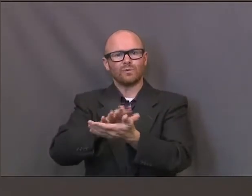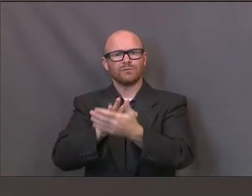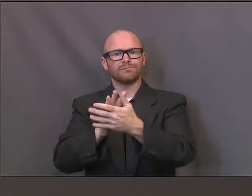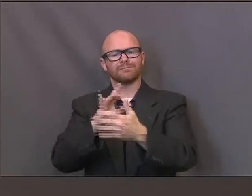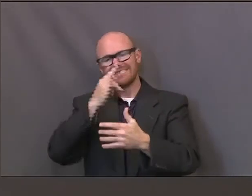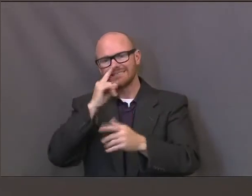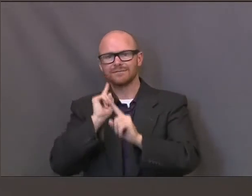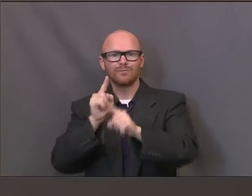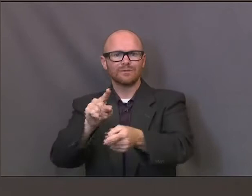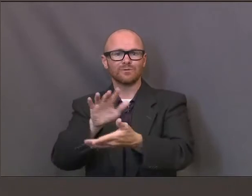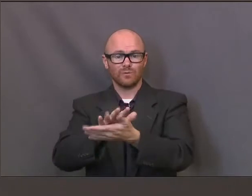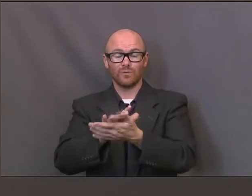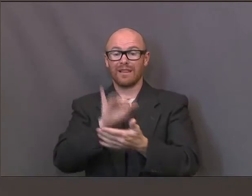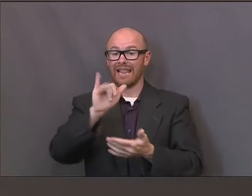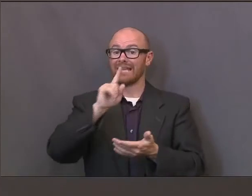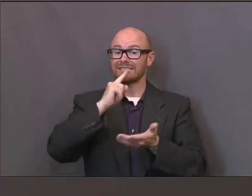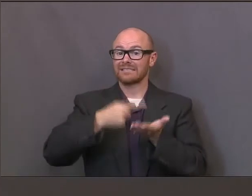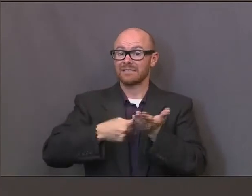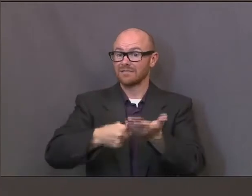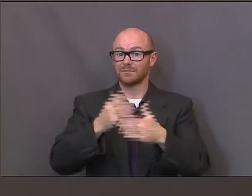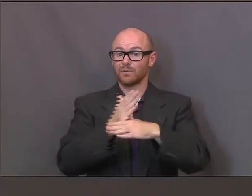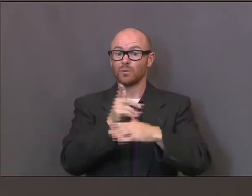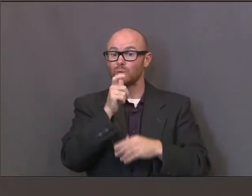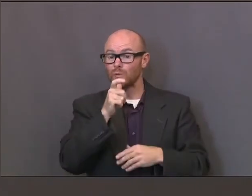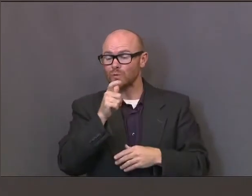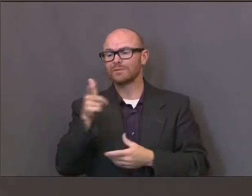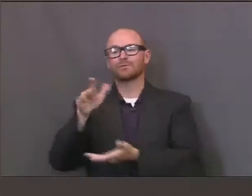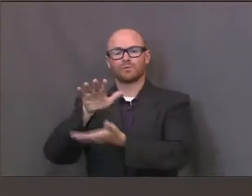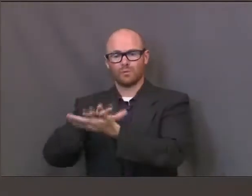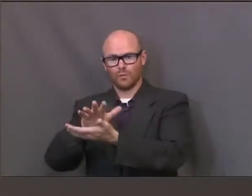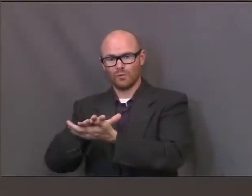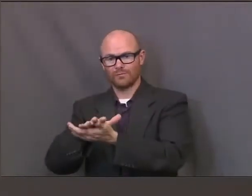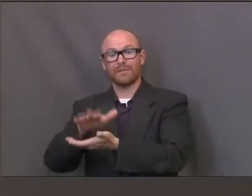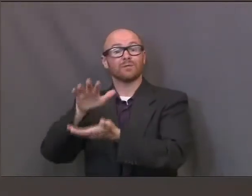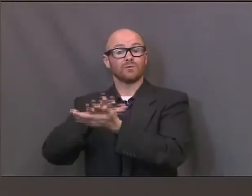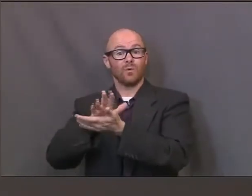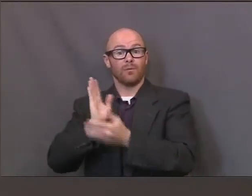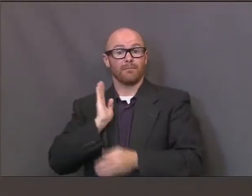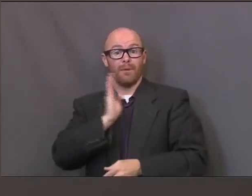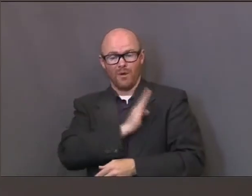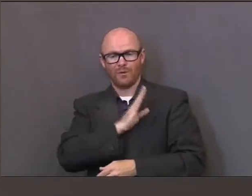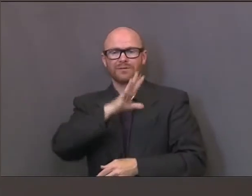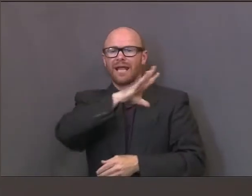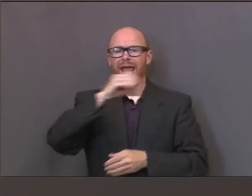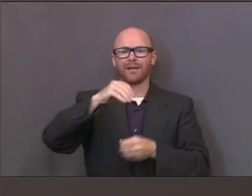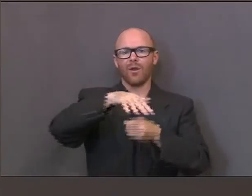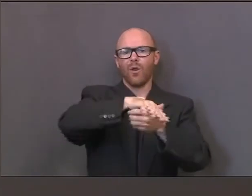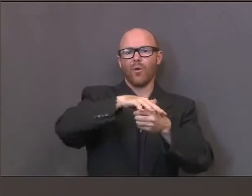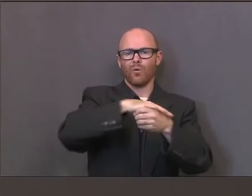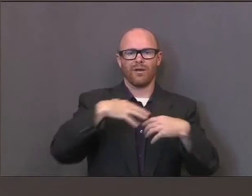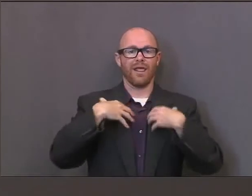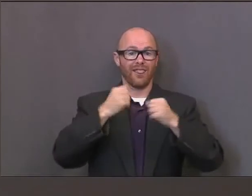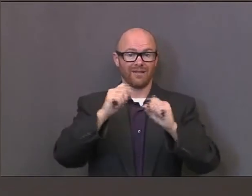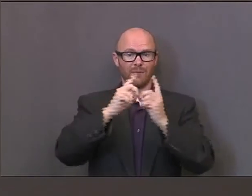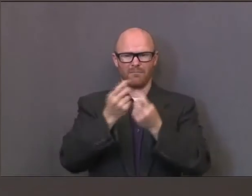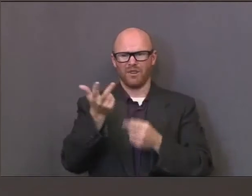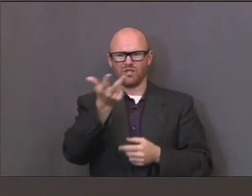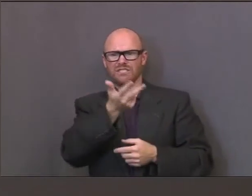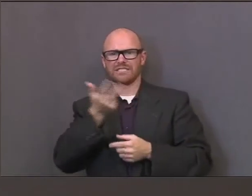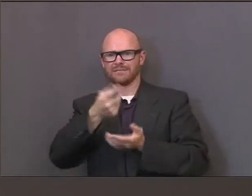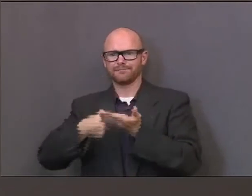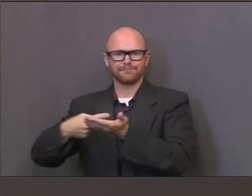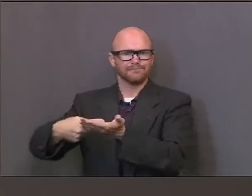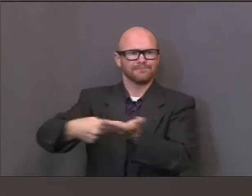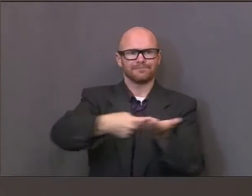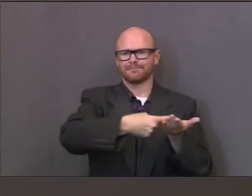is really a discussion between the school, their school board, and the local health department. So they're working to make sure that they have flexible